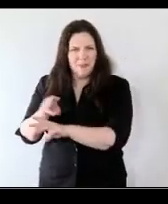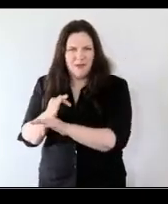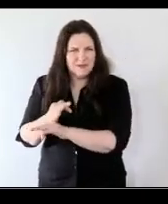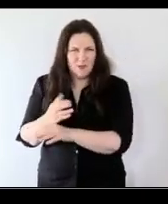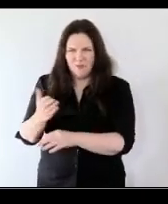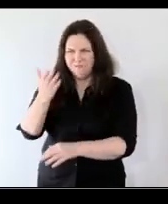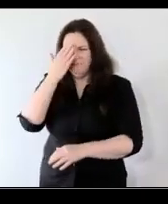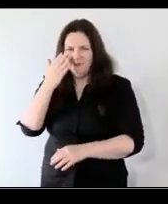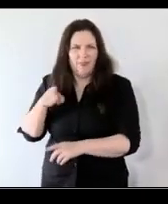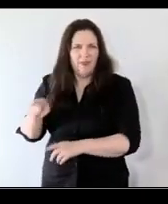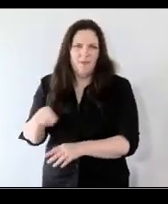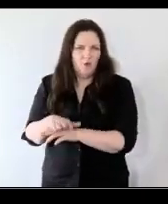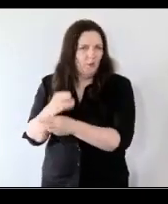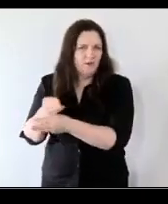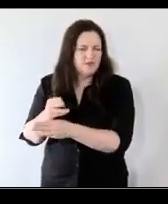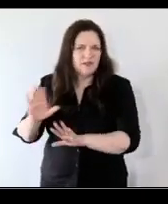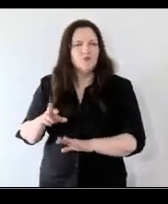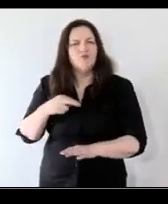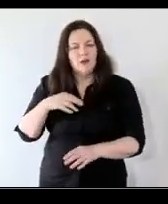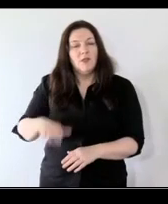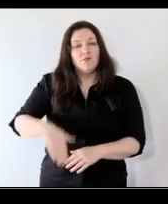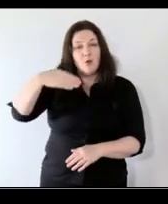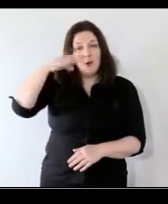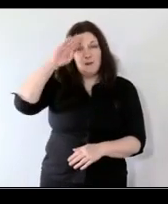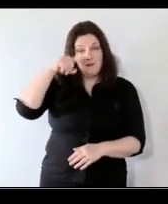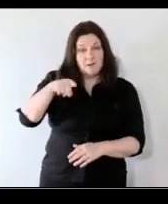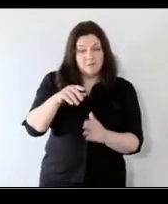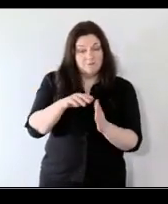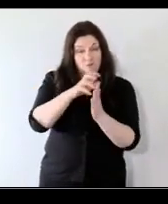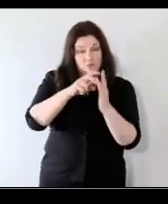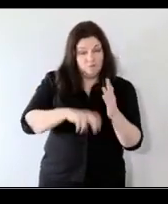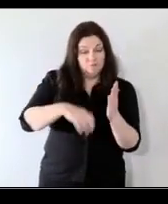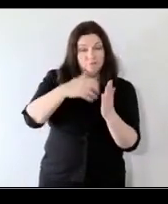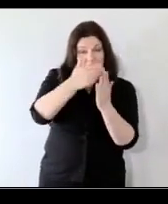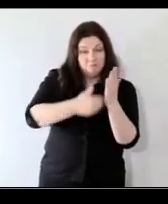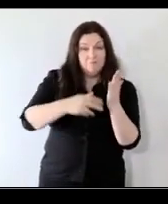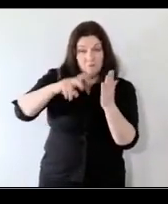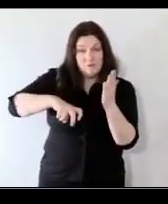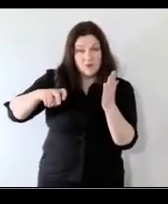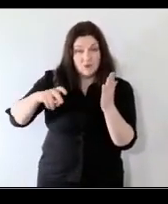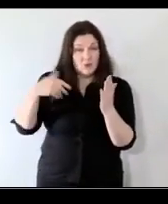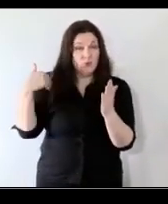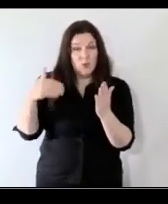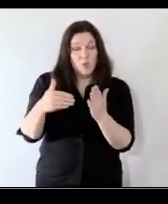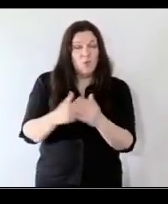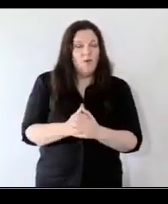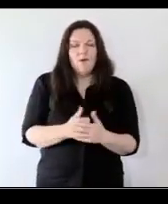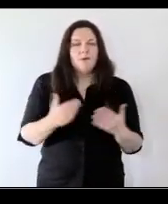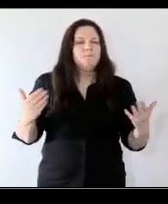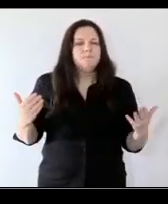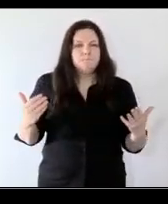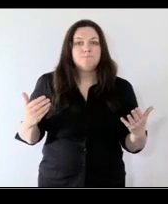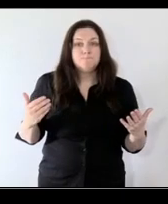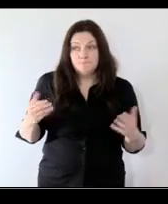in that in any way in fact the growing up in ireland's um uh research has shown that while